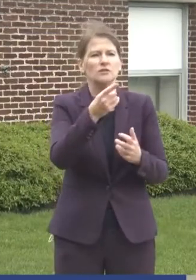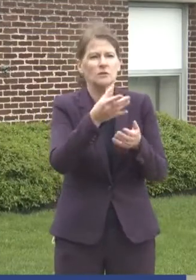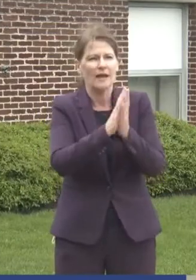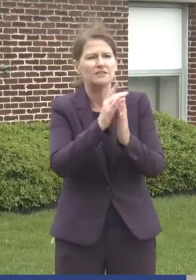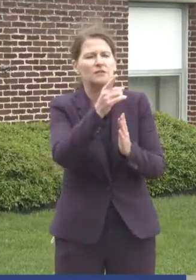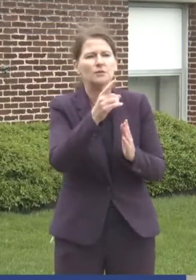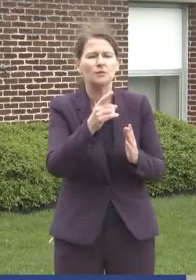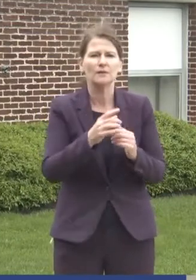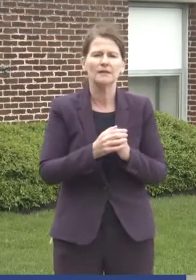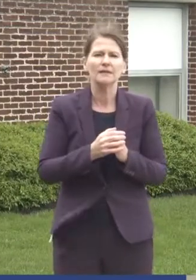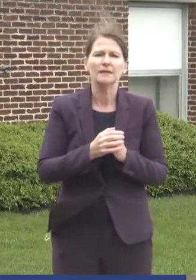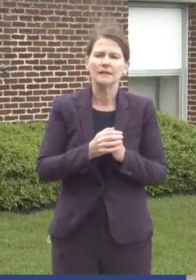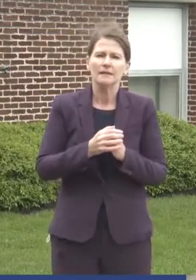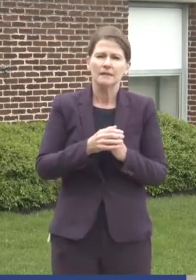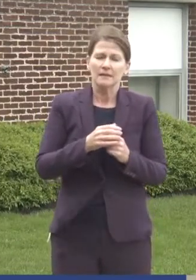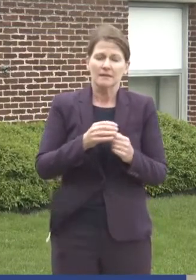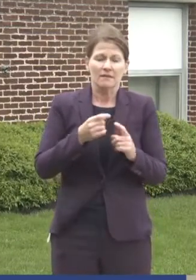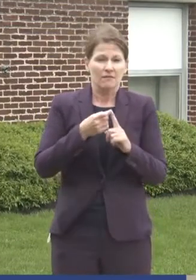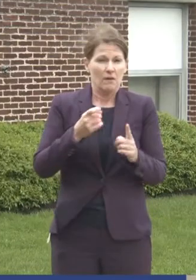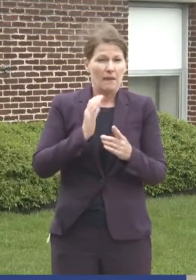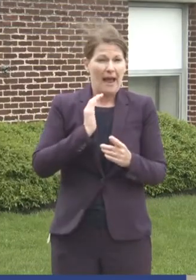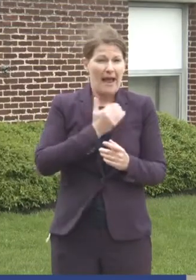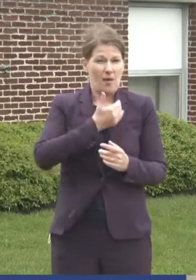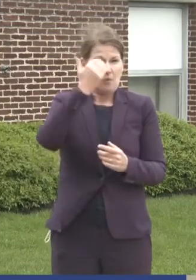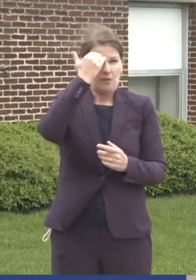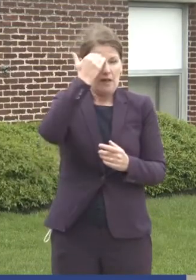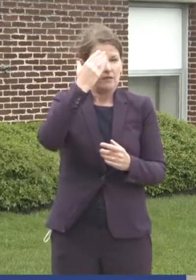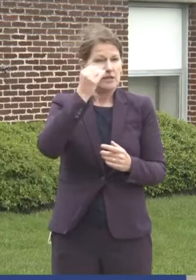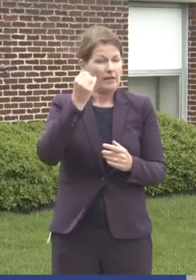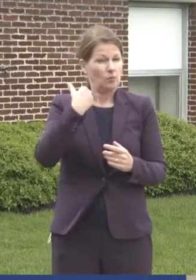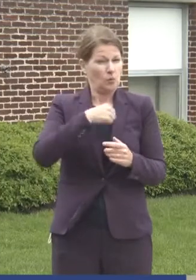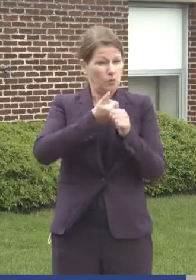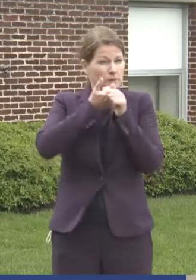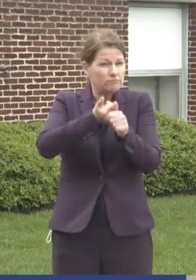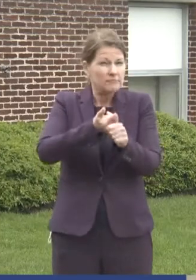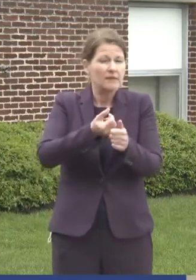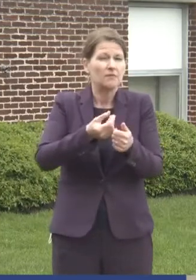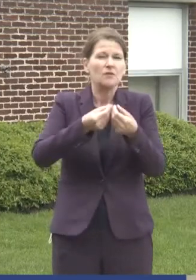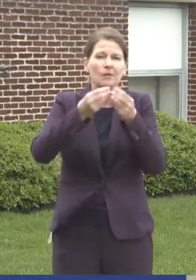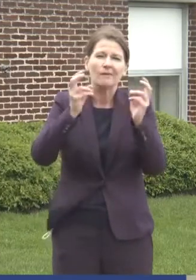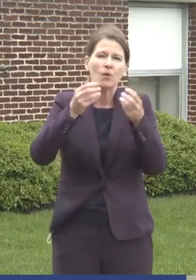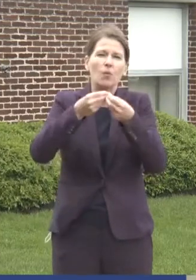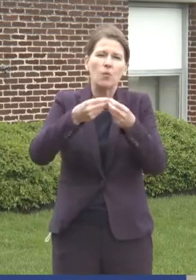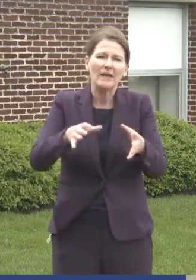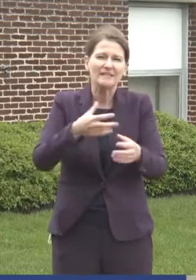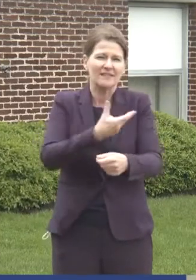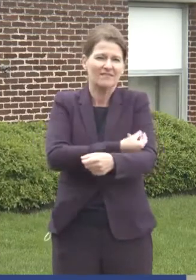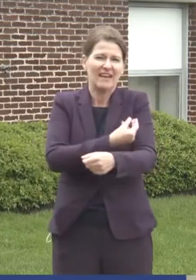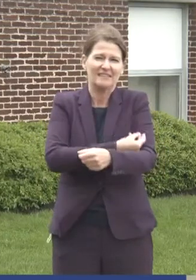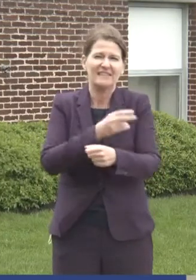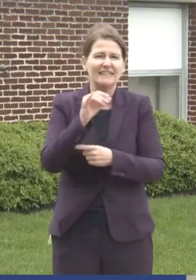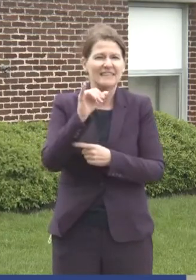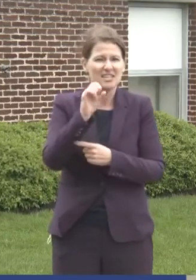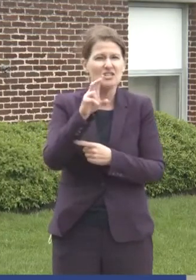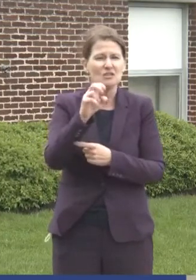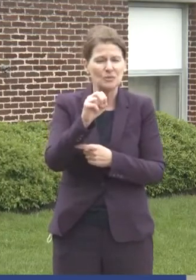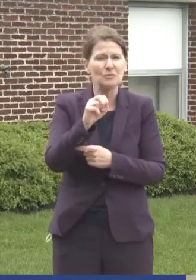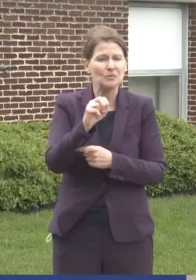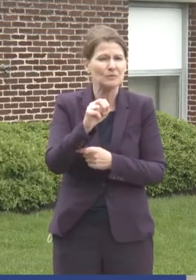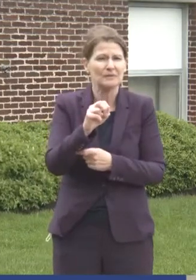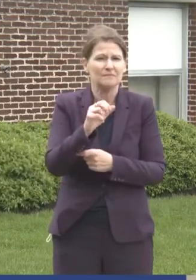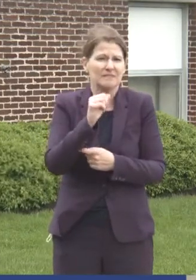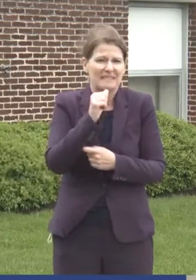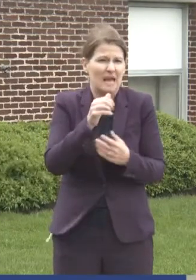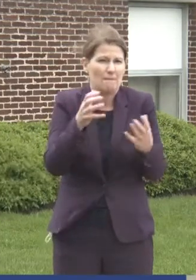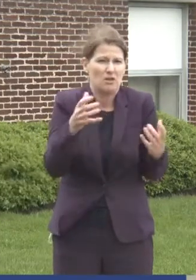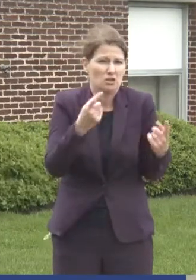As far as we know, and we track this, the wasted vaccine issue, there isn't